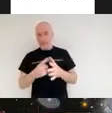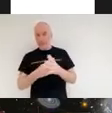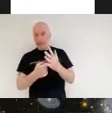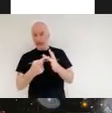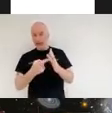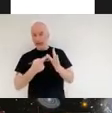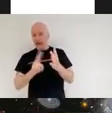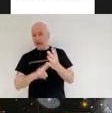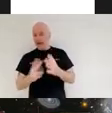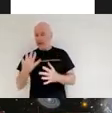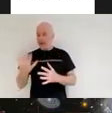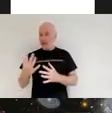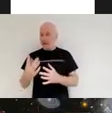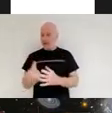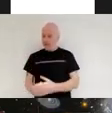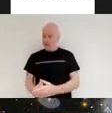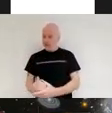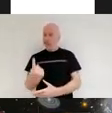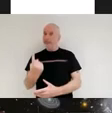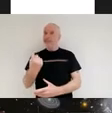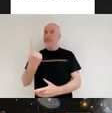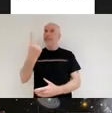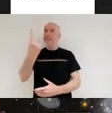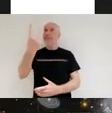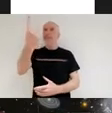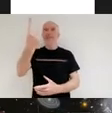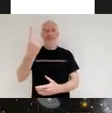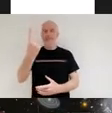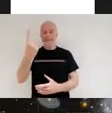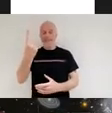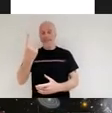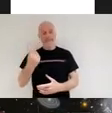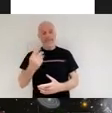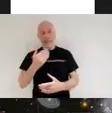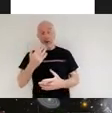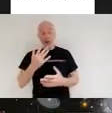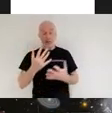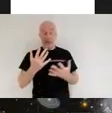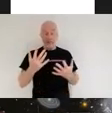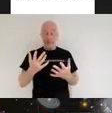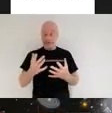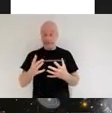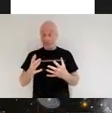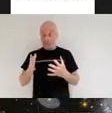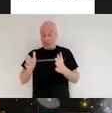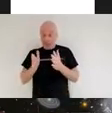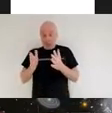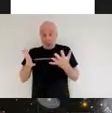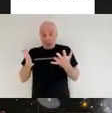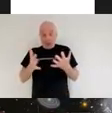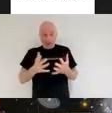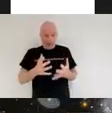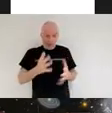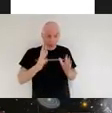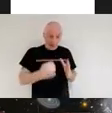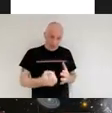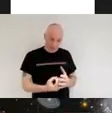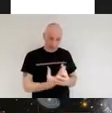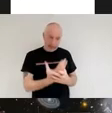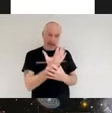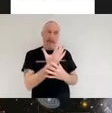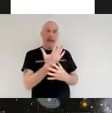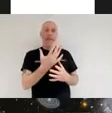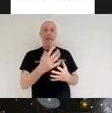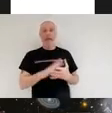so the engineers had to get very creative they basically had to develop the ultimate piece of space